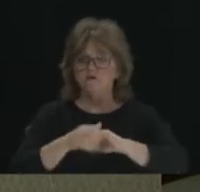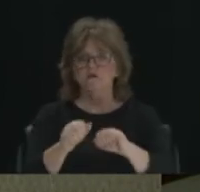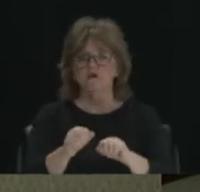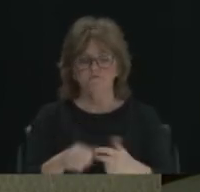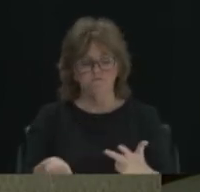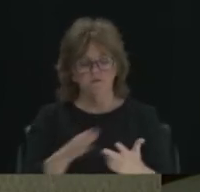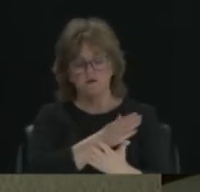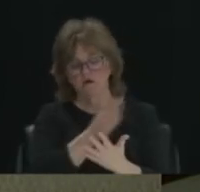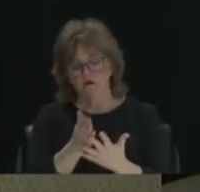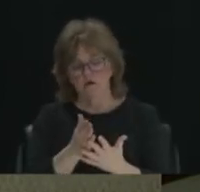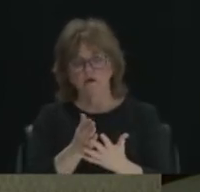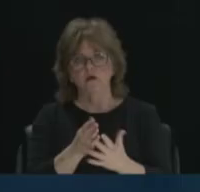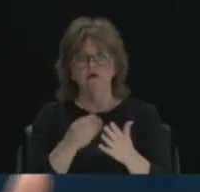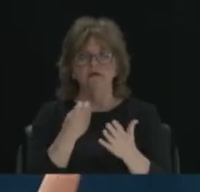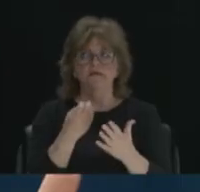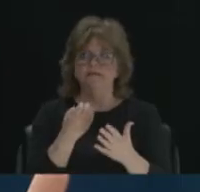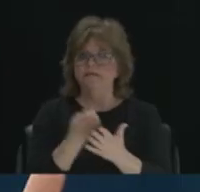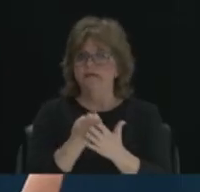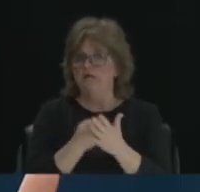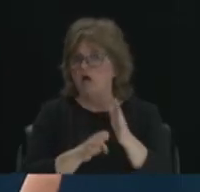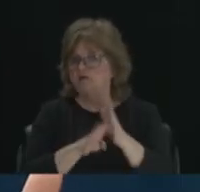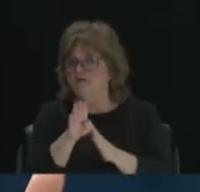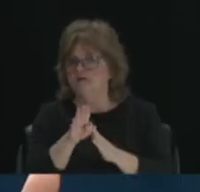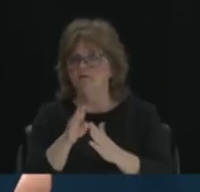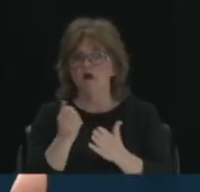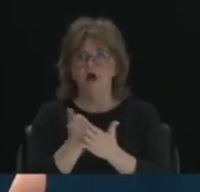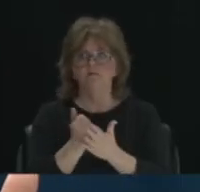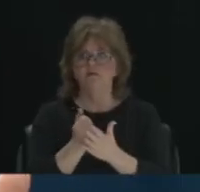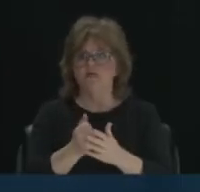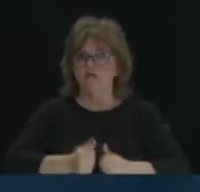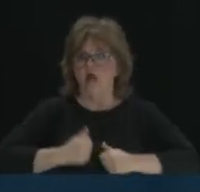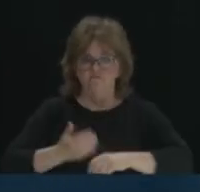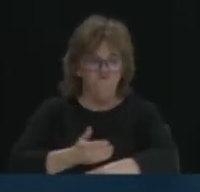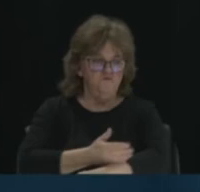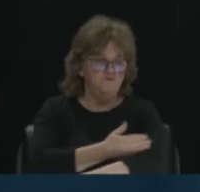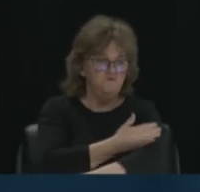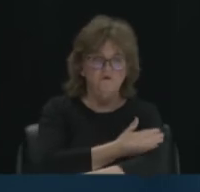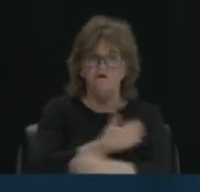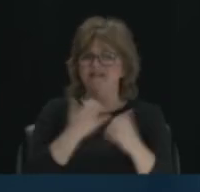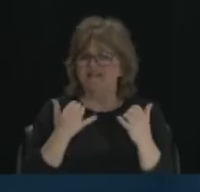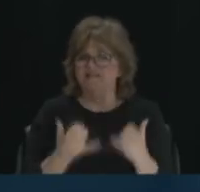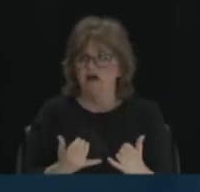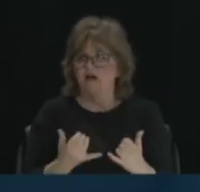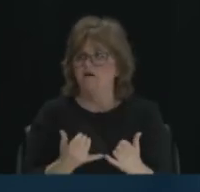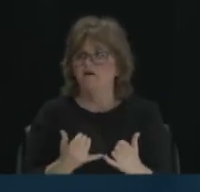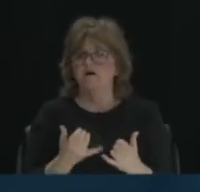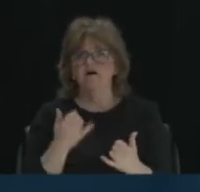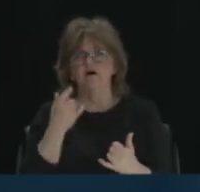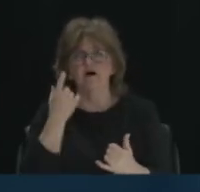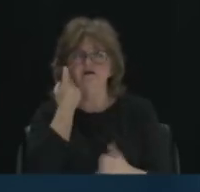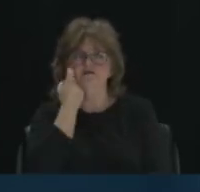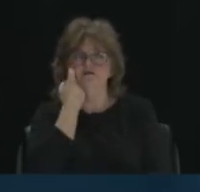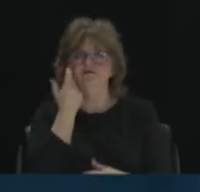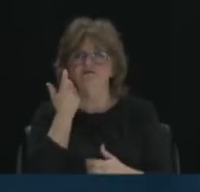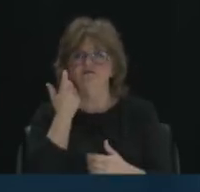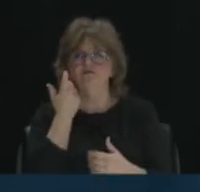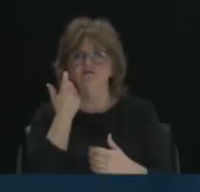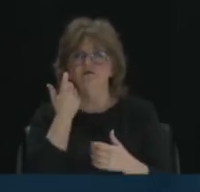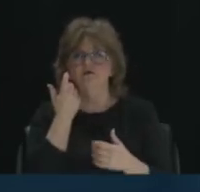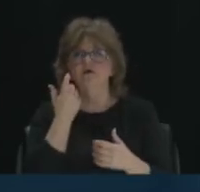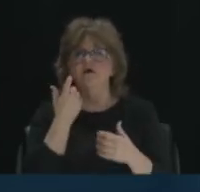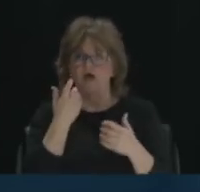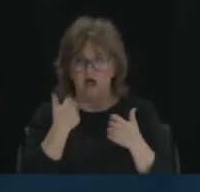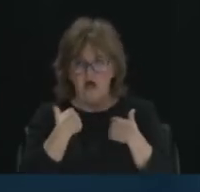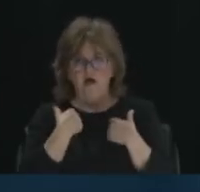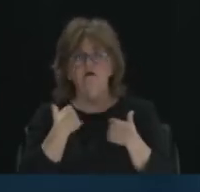economic development, you know, being here in a food desert. You know, we only have a matter of fact, I just got off of a call